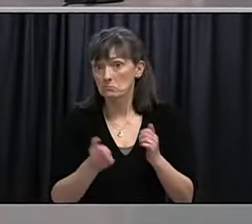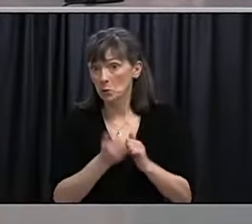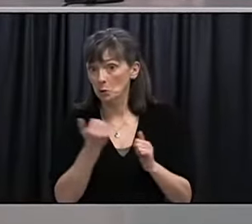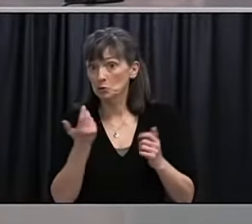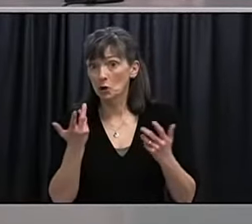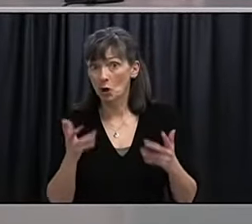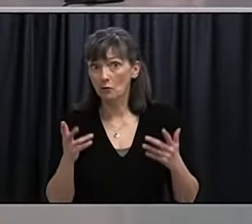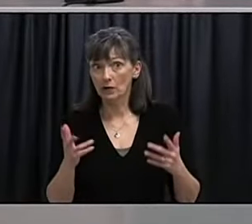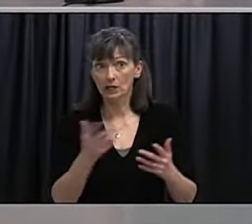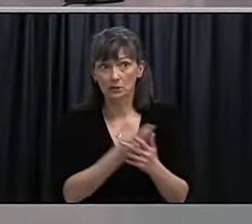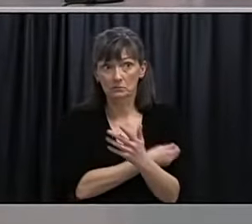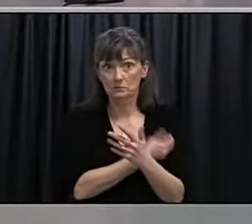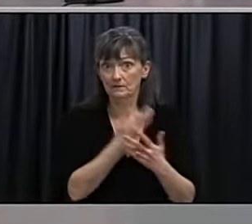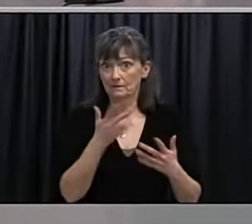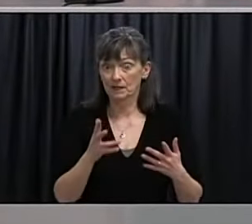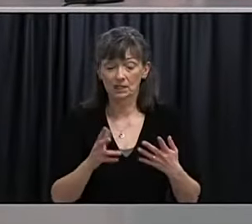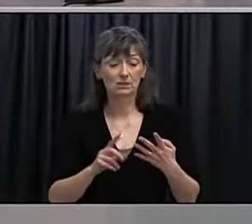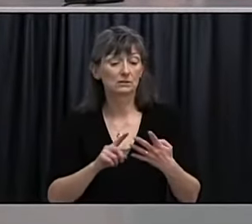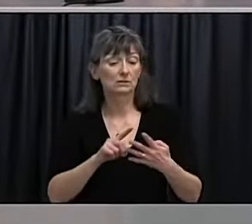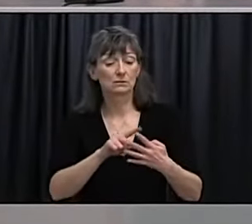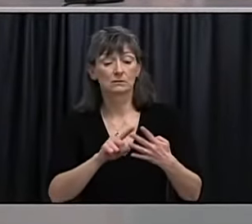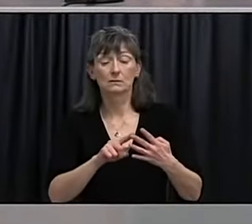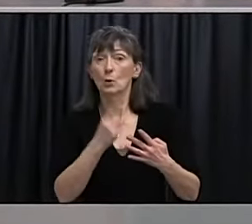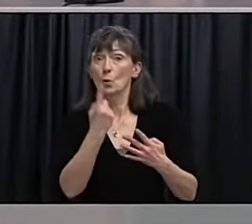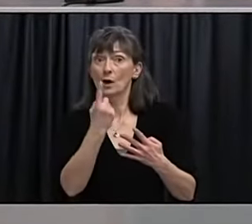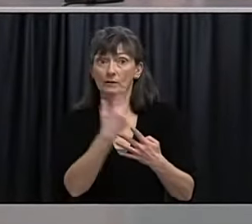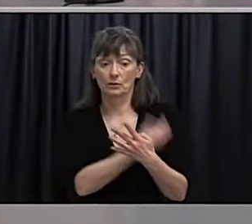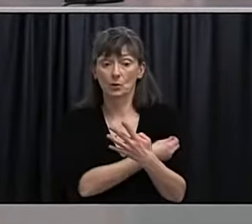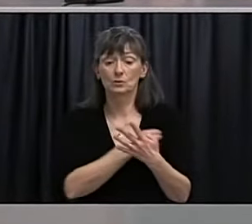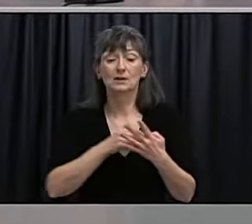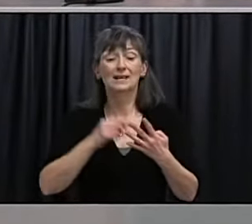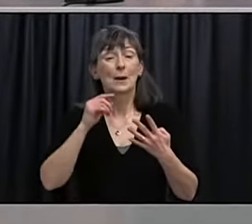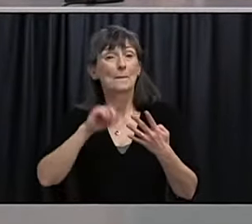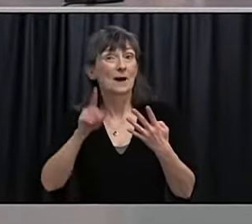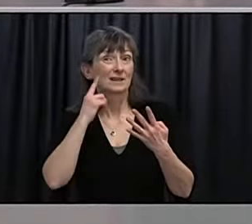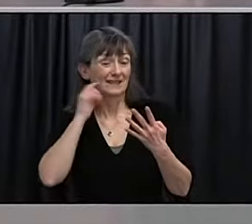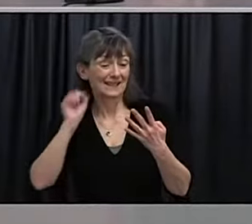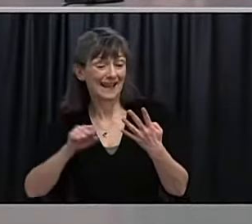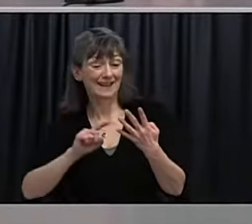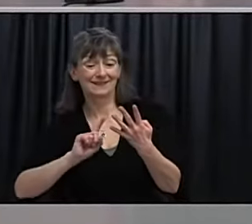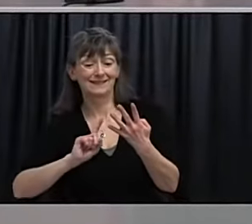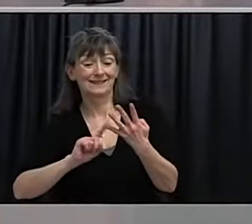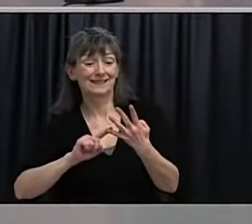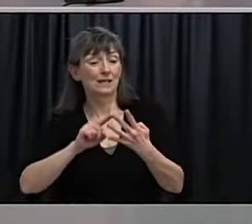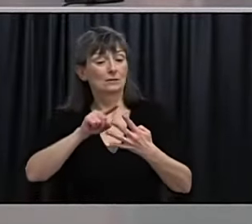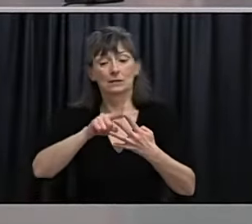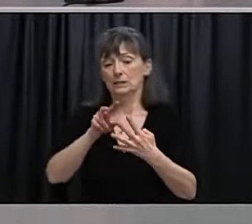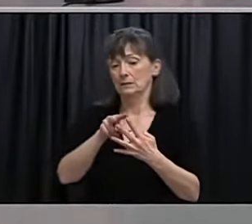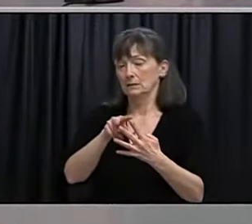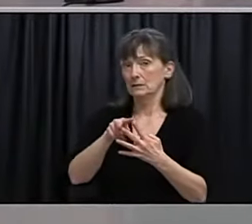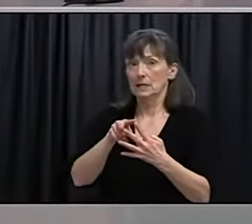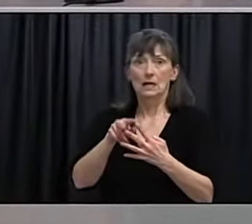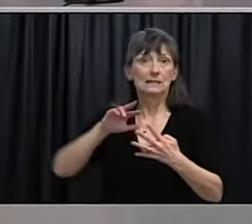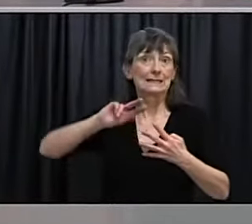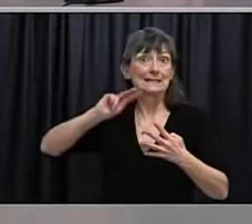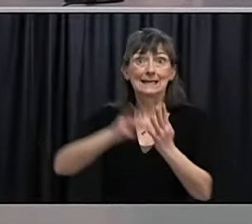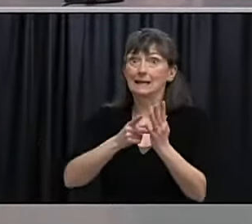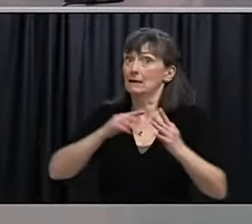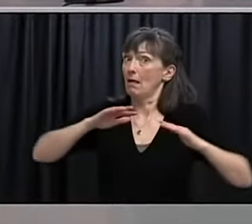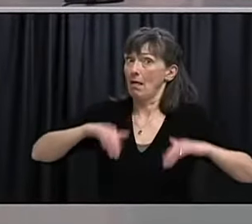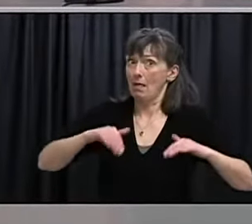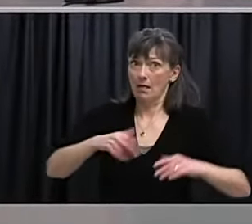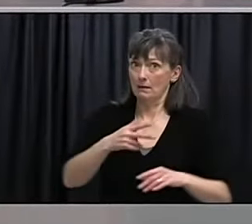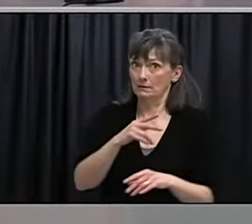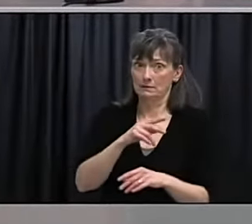would the with the Janssen one as a single dose vaccine, would it still be able to serve the function as, you know, being that second dose necessary for people